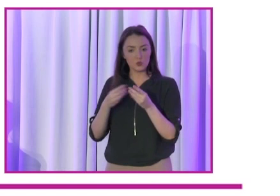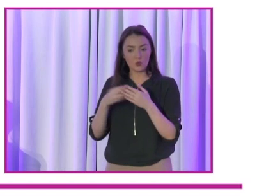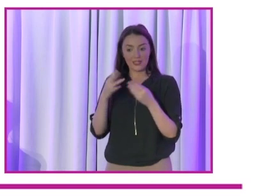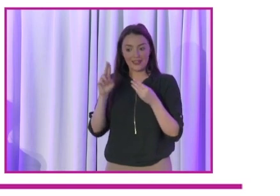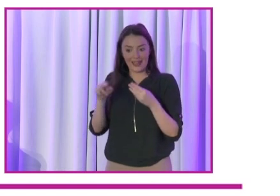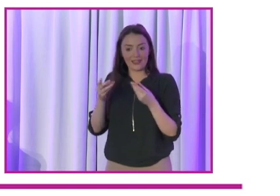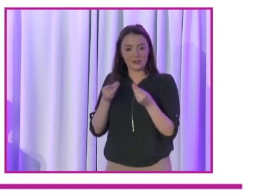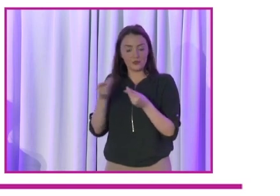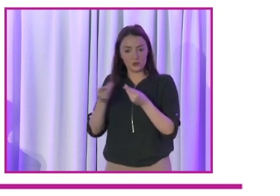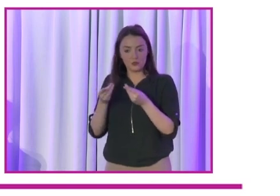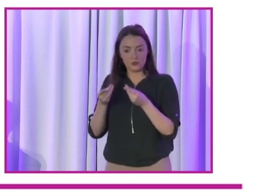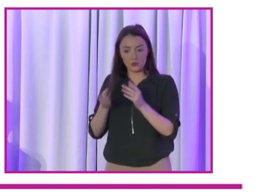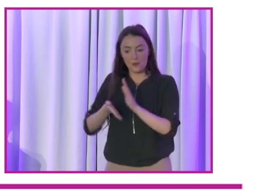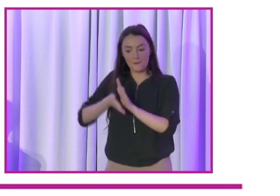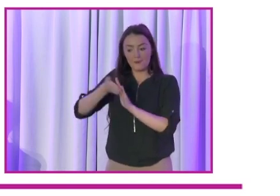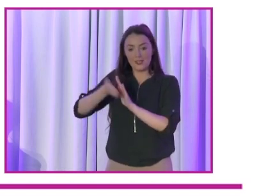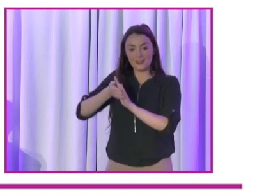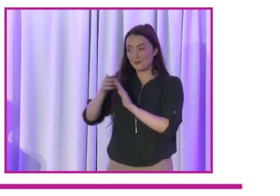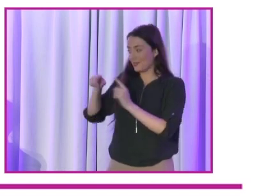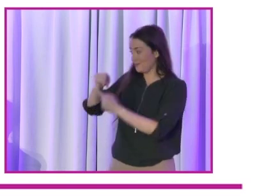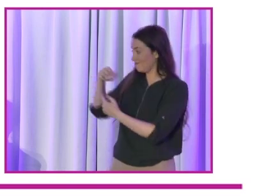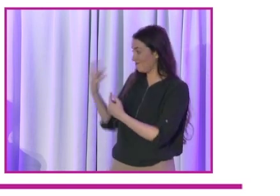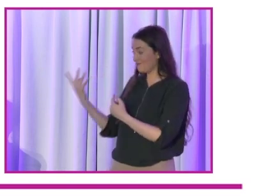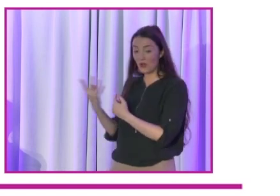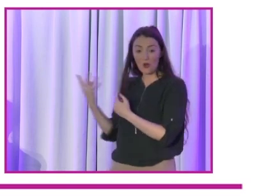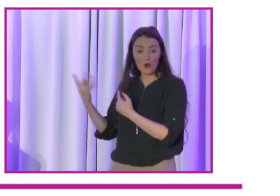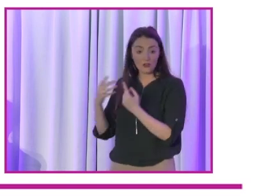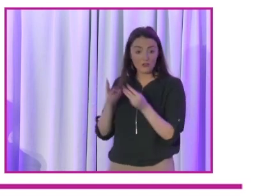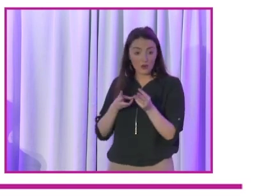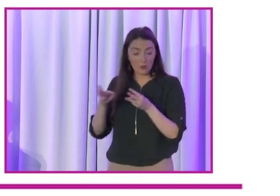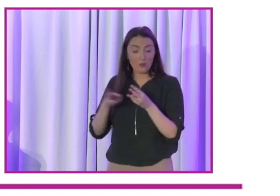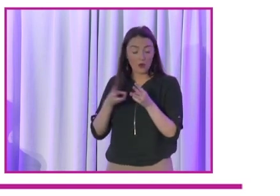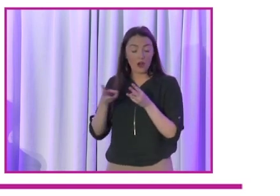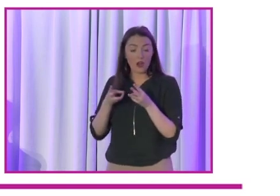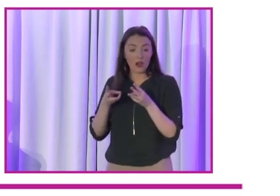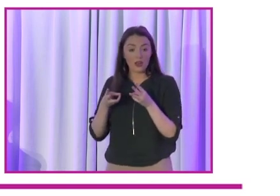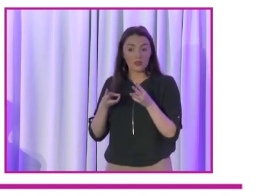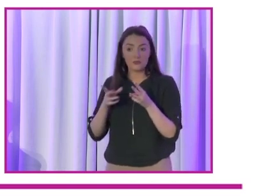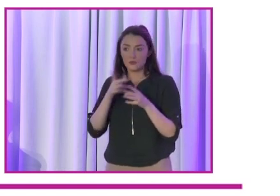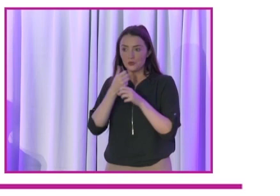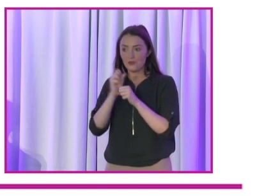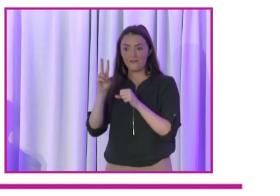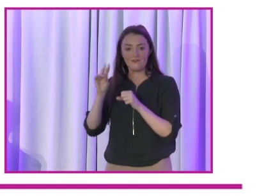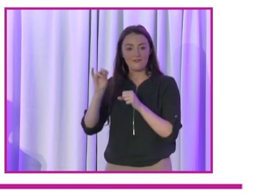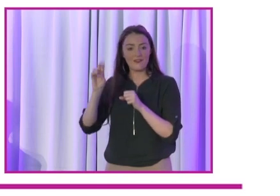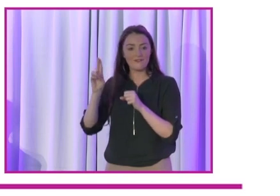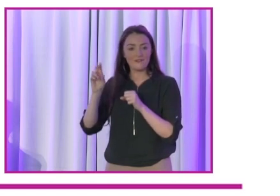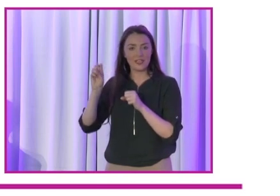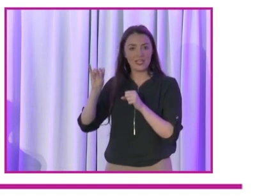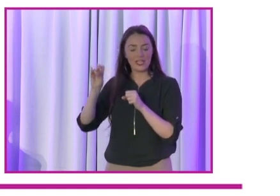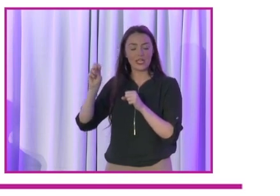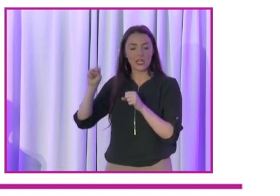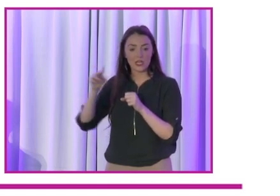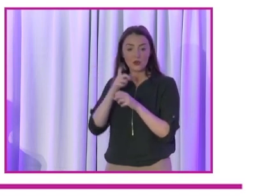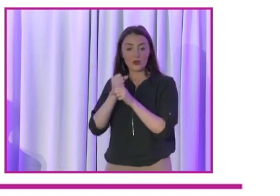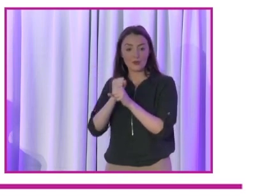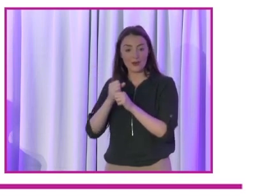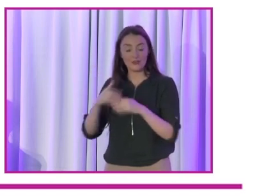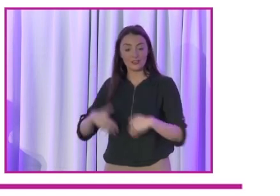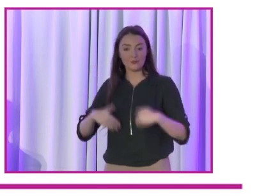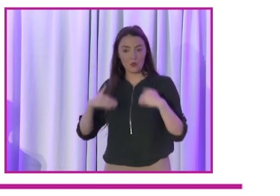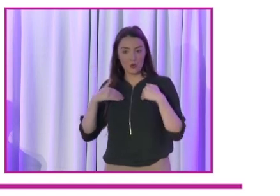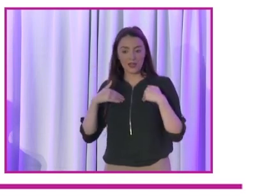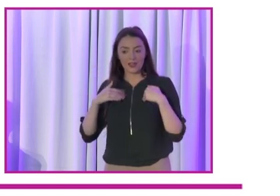Building on James' work, John's work and others, including what Vivian was talking about this morning. There are things that are worked in other